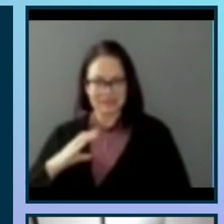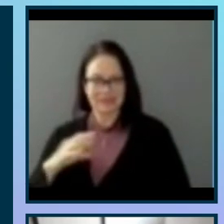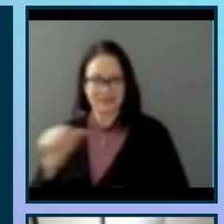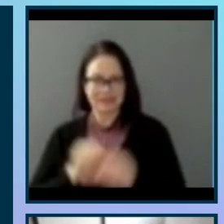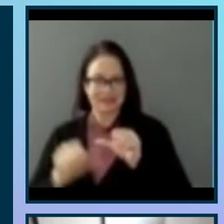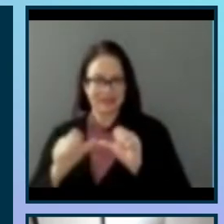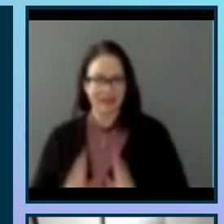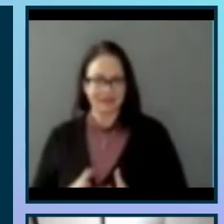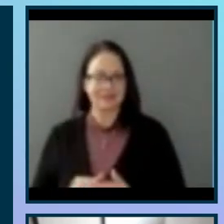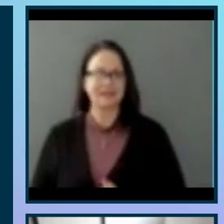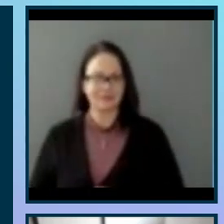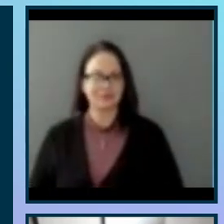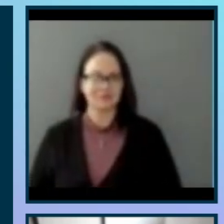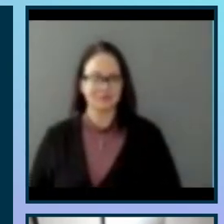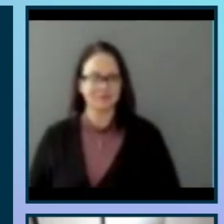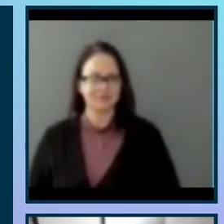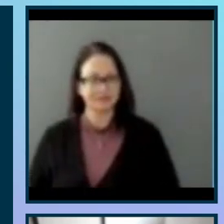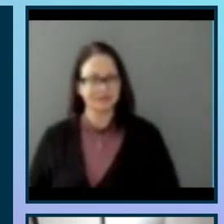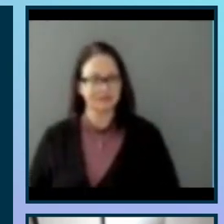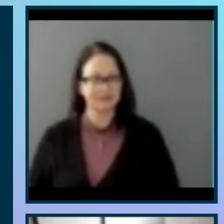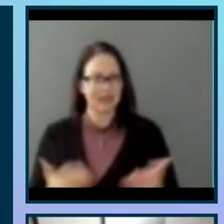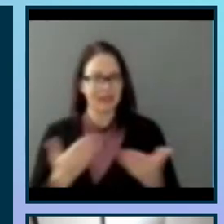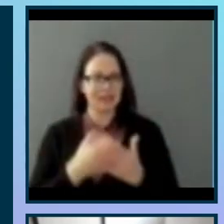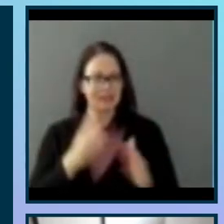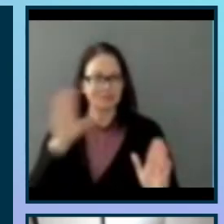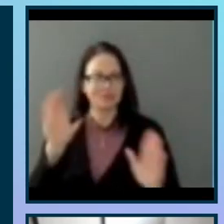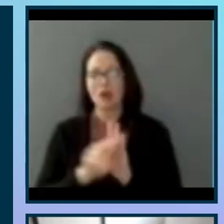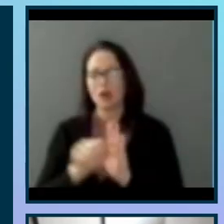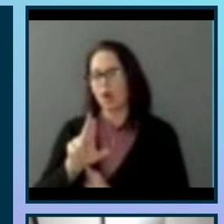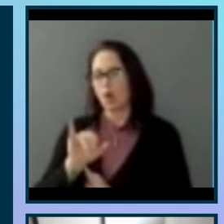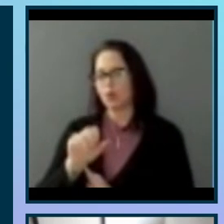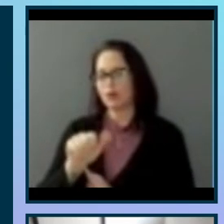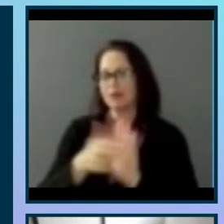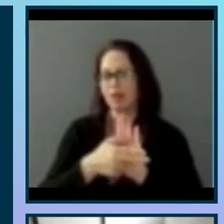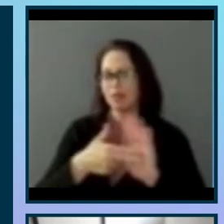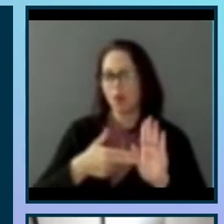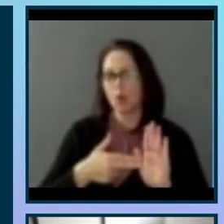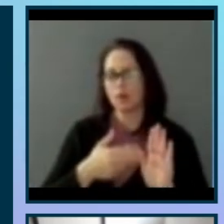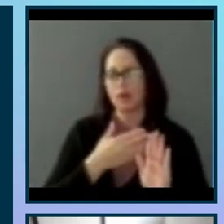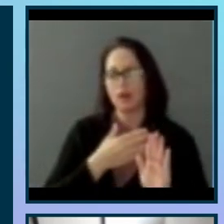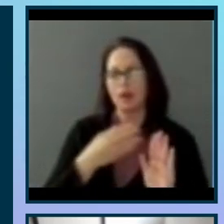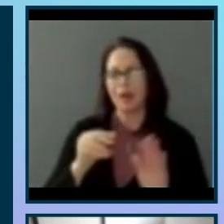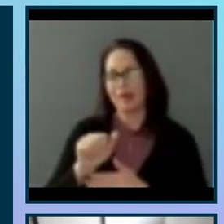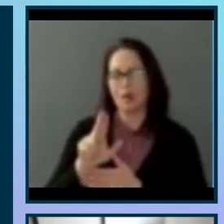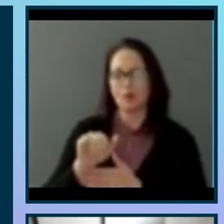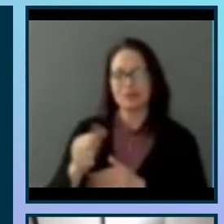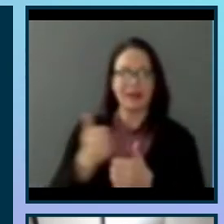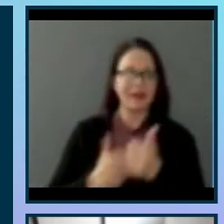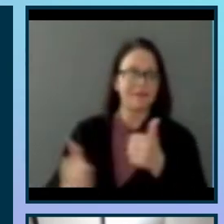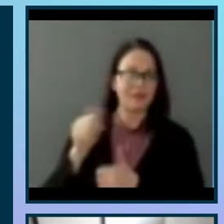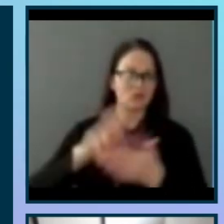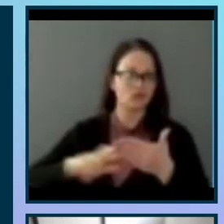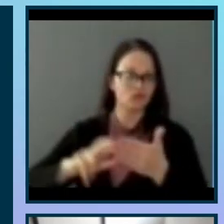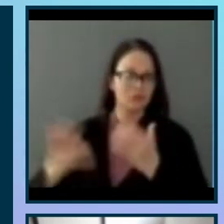an image of the ERISA lab logo. The ERISA stands for Advanced Research and Inclusion